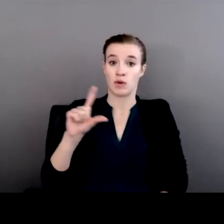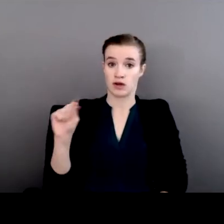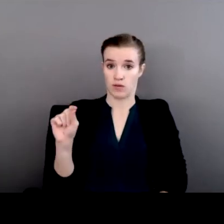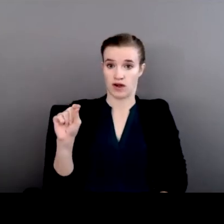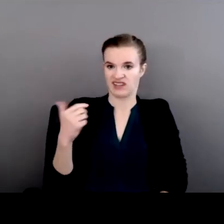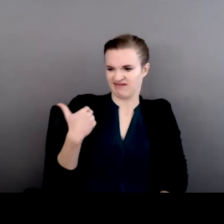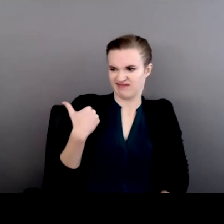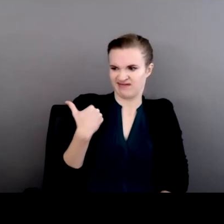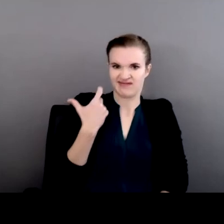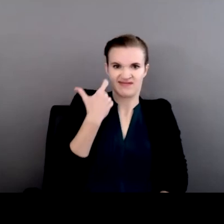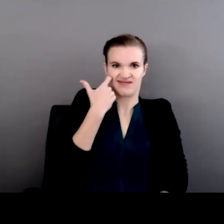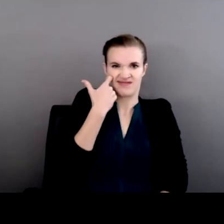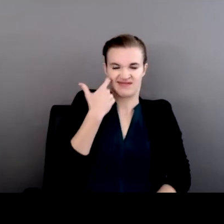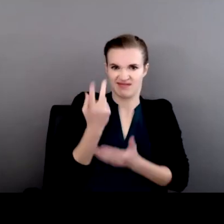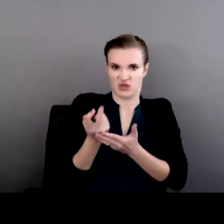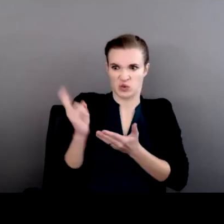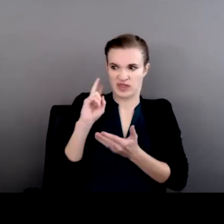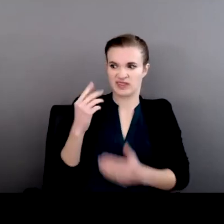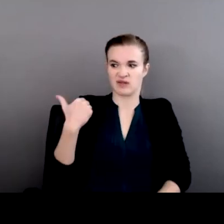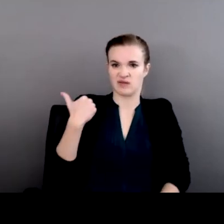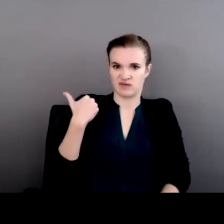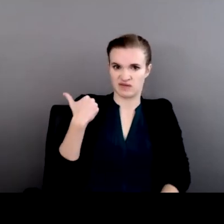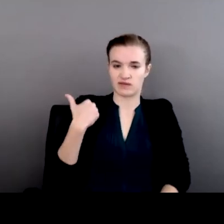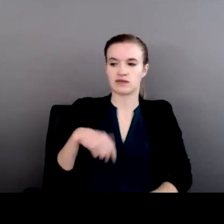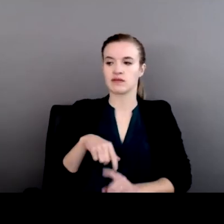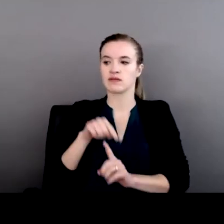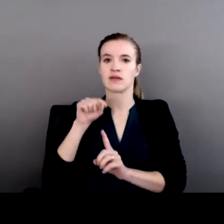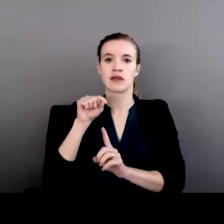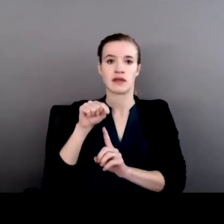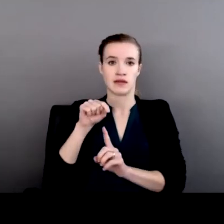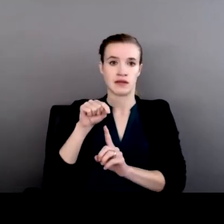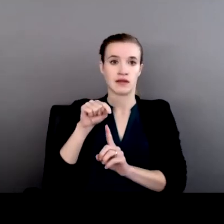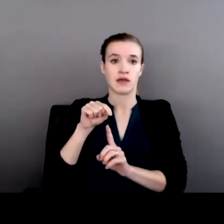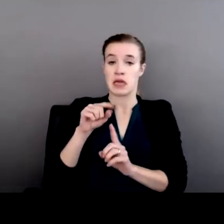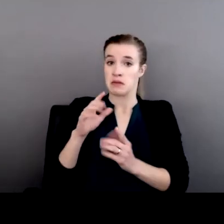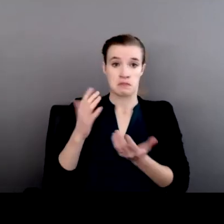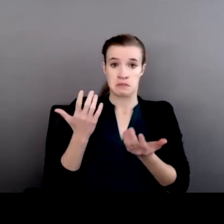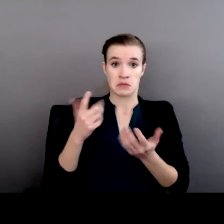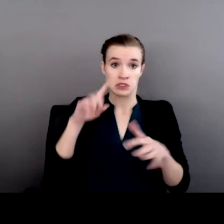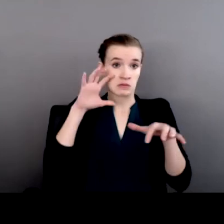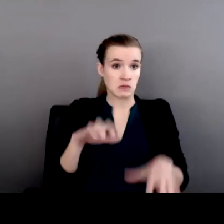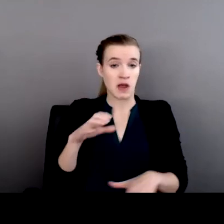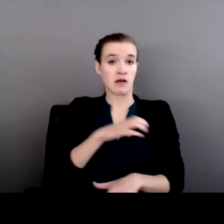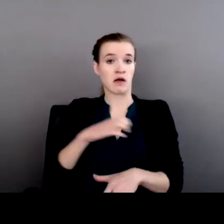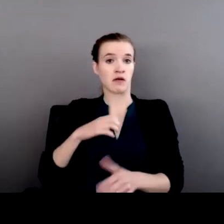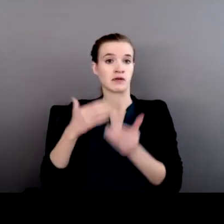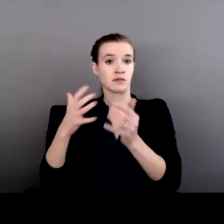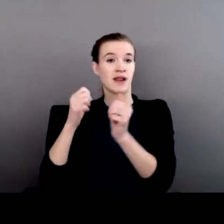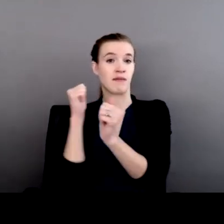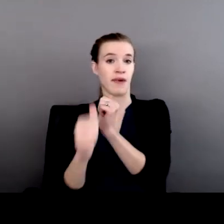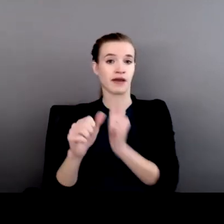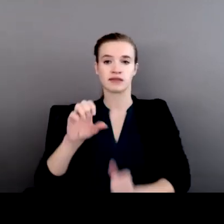just a little more than two weeks ago, unexpectedly to many of us, Congress passed Savannah's Act,